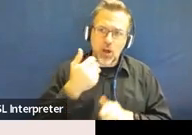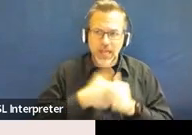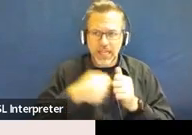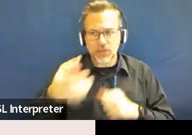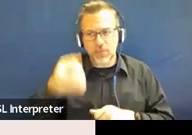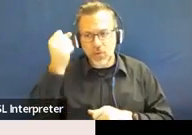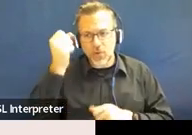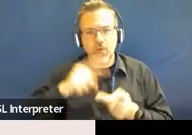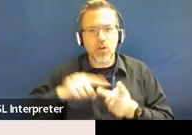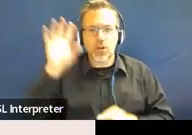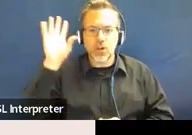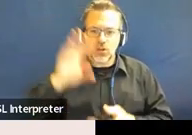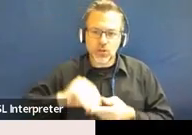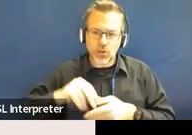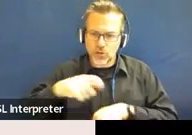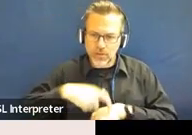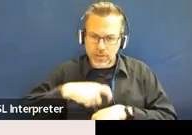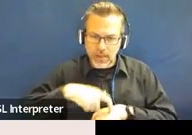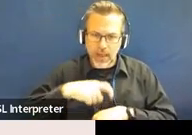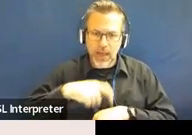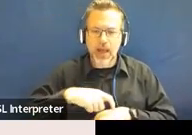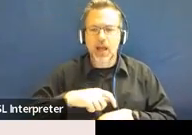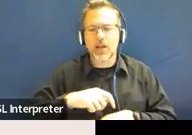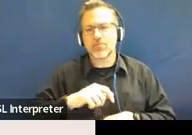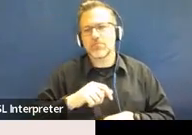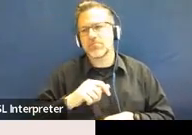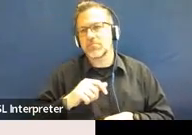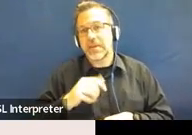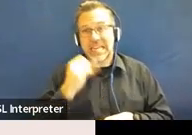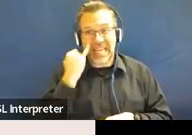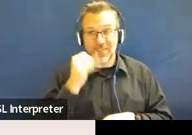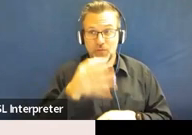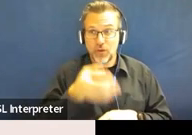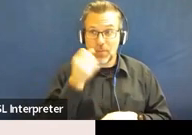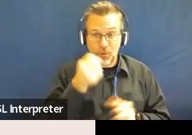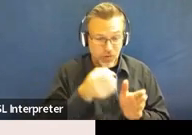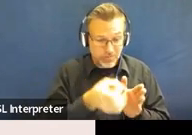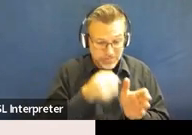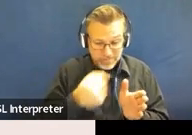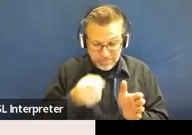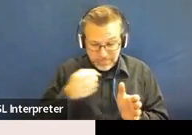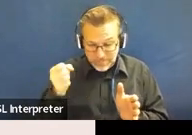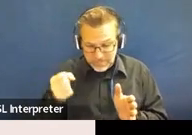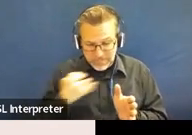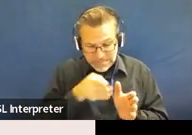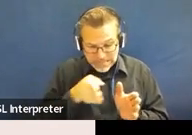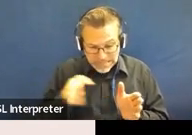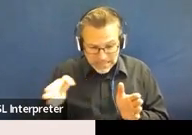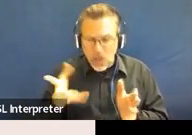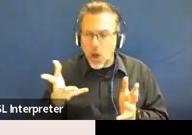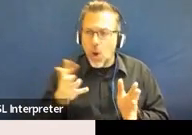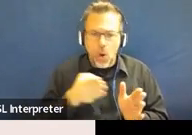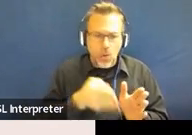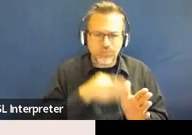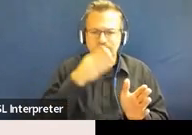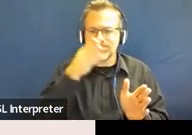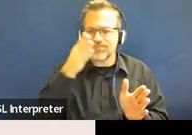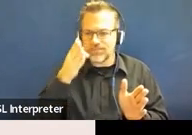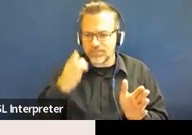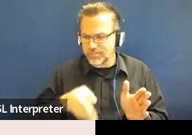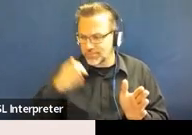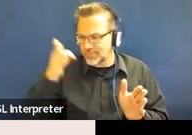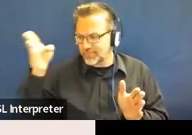time, and the proximity of removals to one another. You need to think about all of those things. So, when you think about